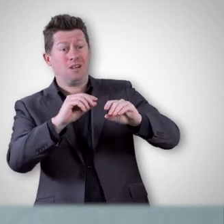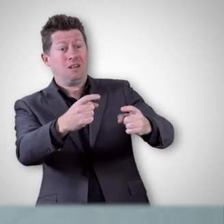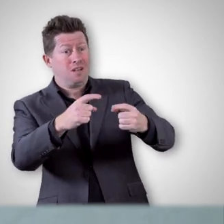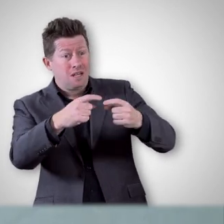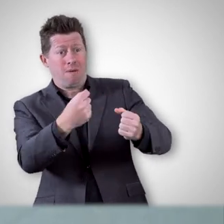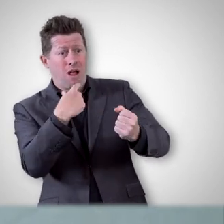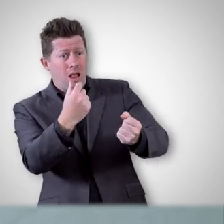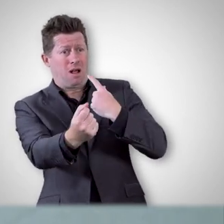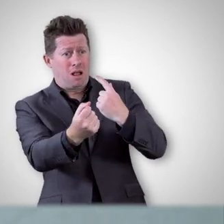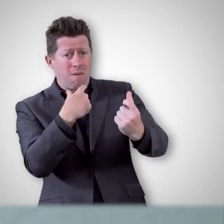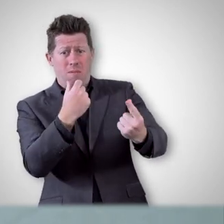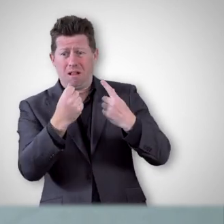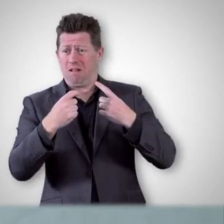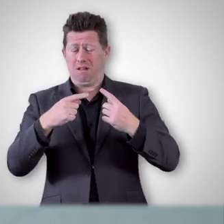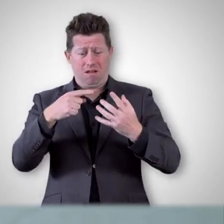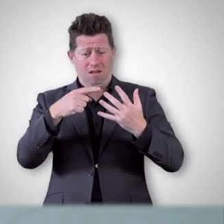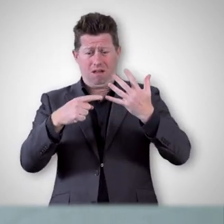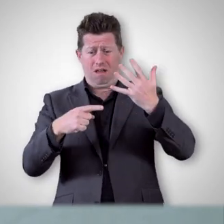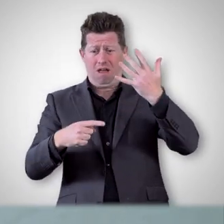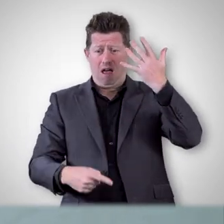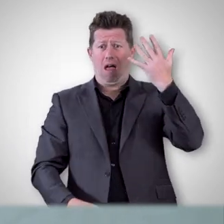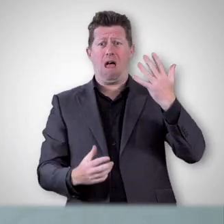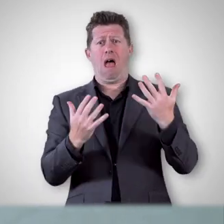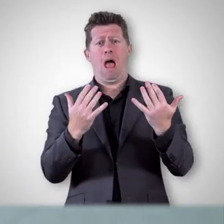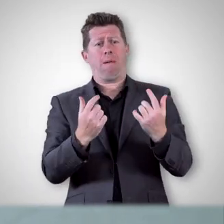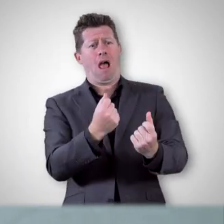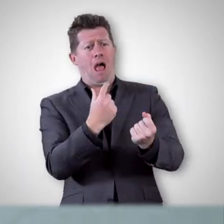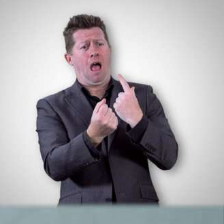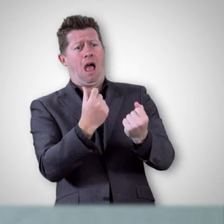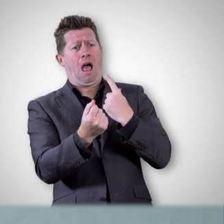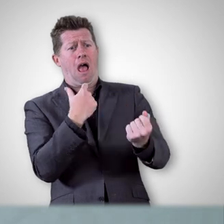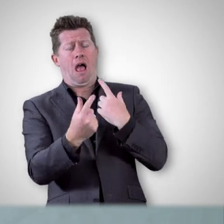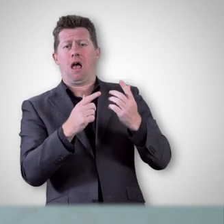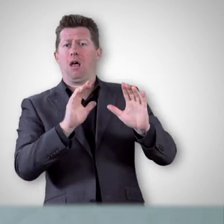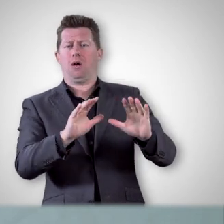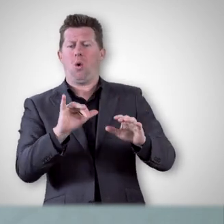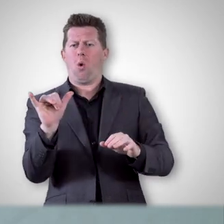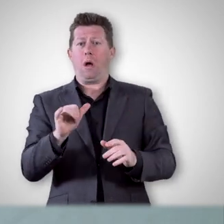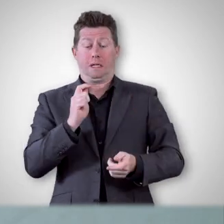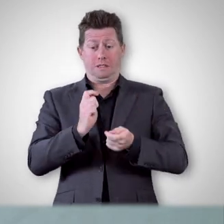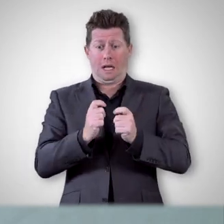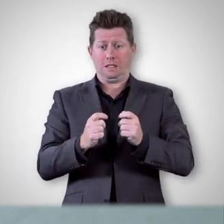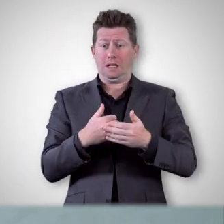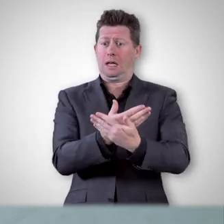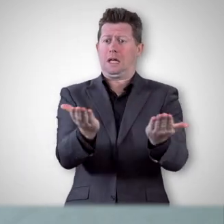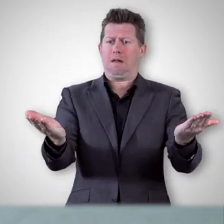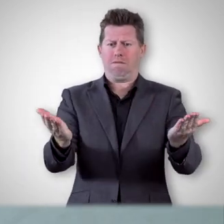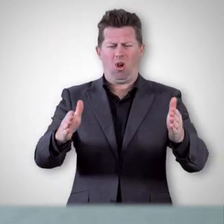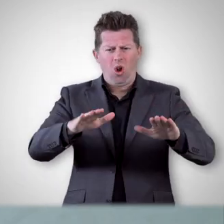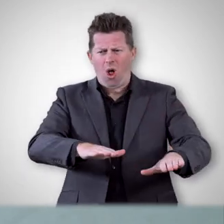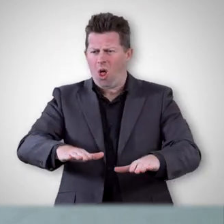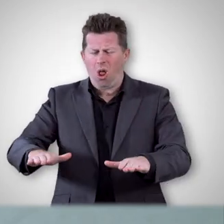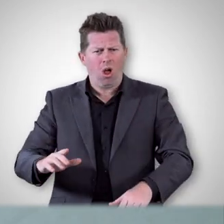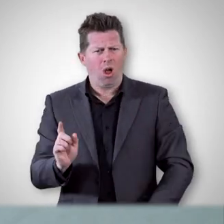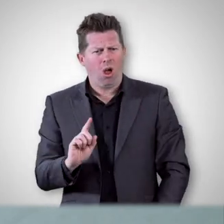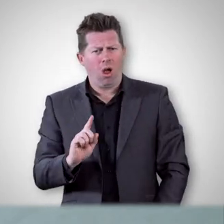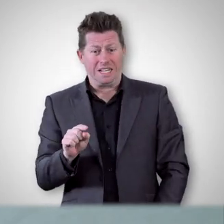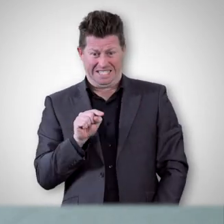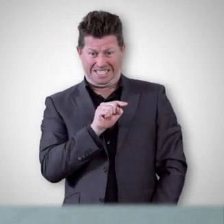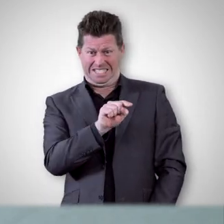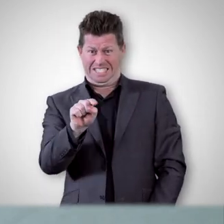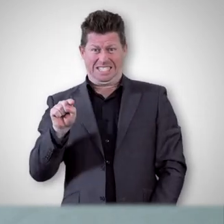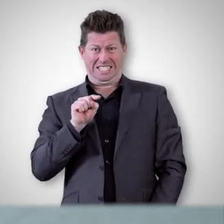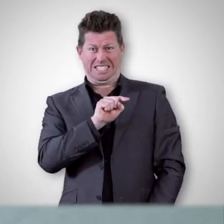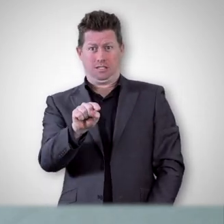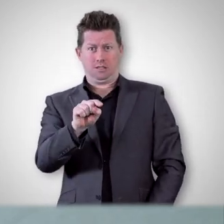all send you the same question by email six hundred fifty times. Or they all get low marks on a test. Those are the